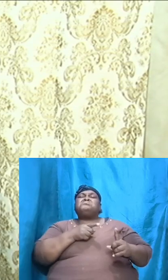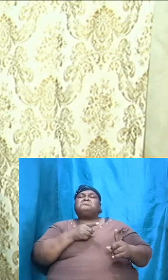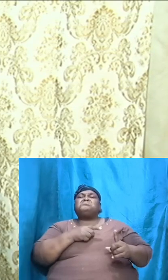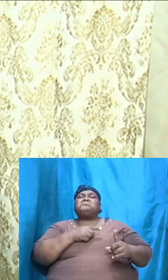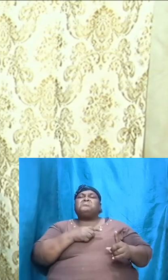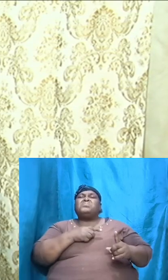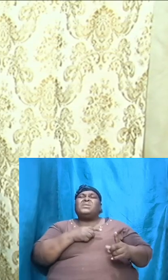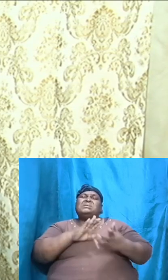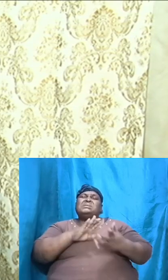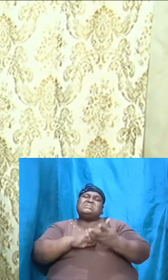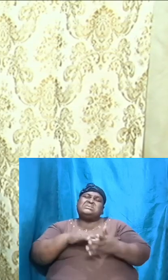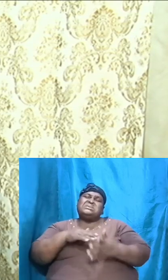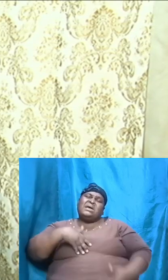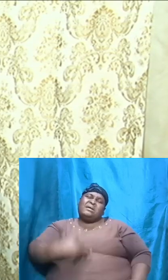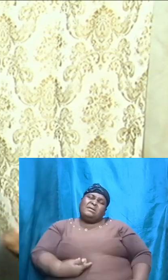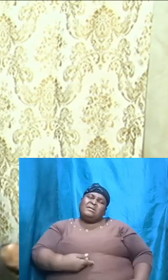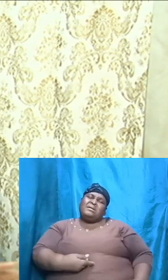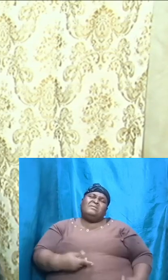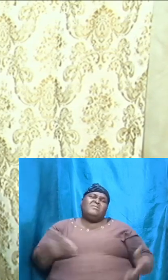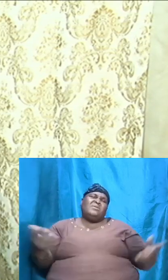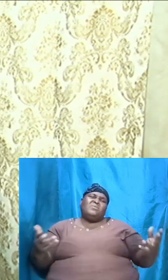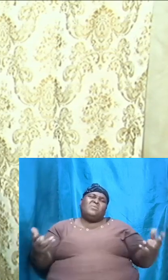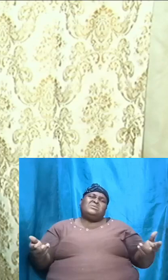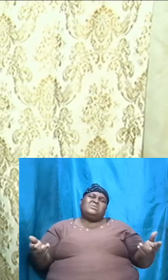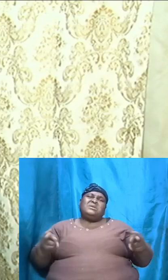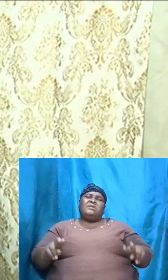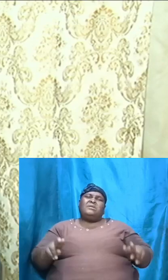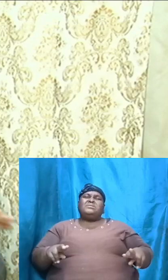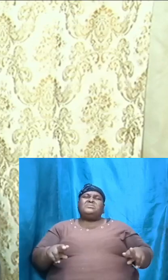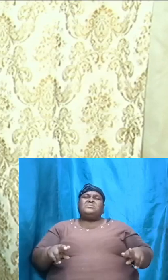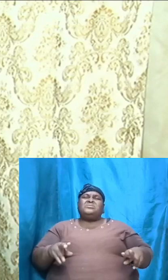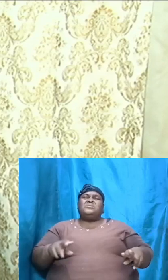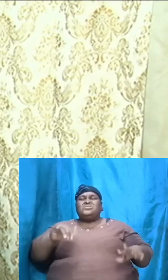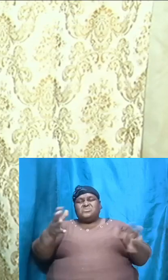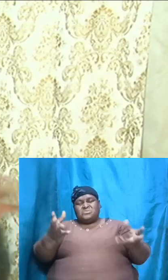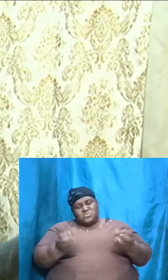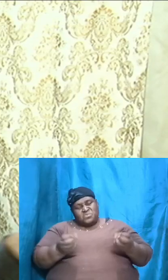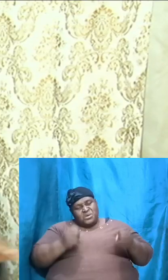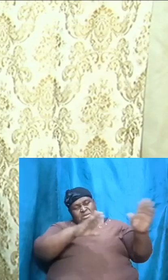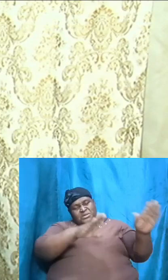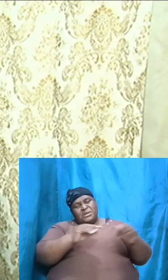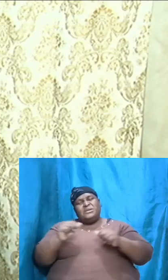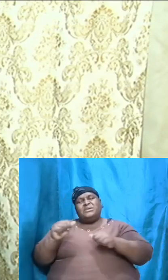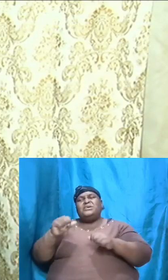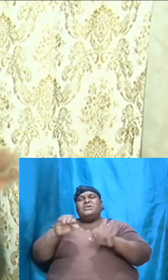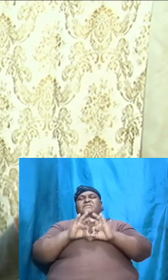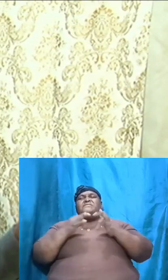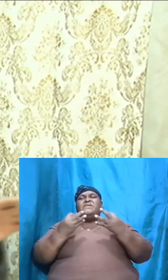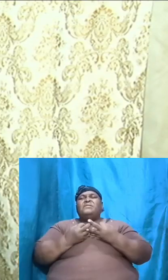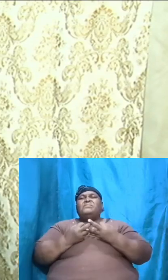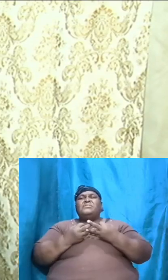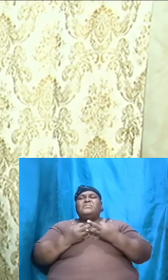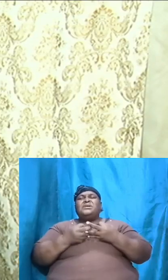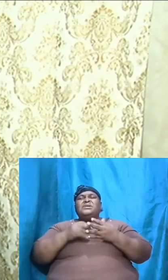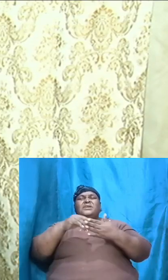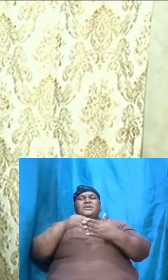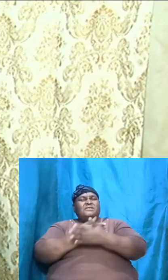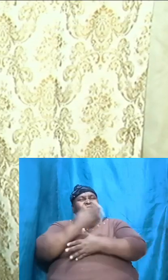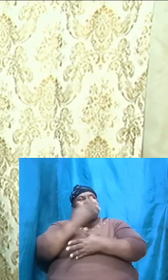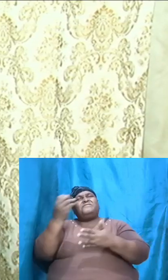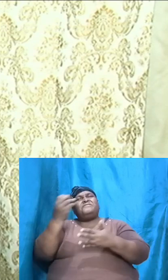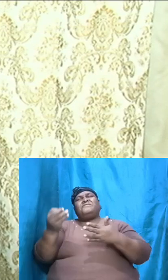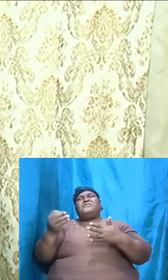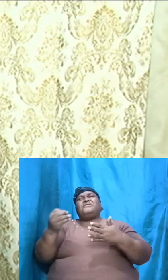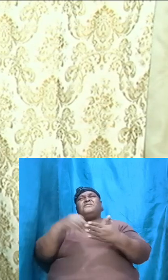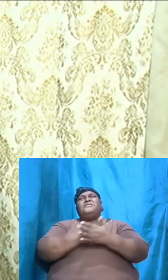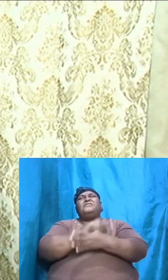he's tired of what was happening here and he just want to leave him family and he just want a new beginning a fresh start and see new faces and him just going